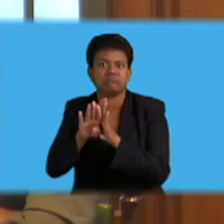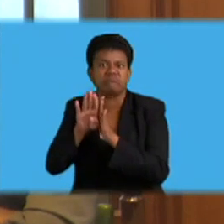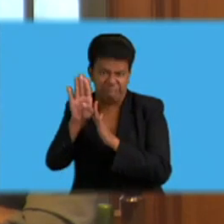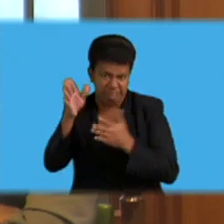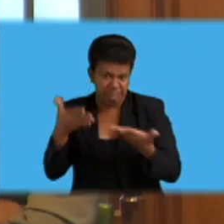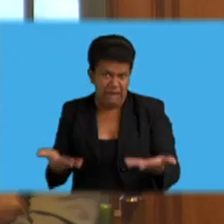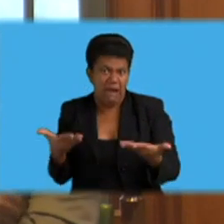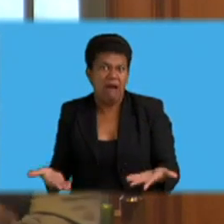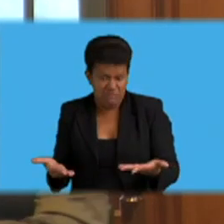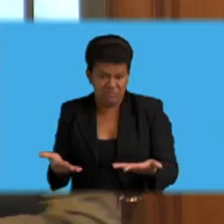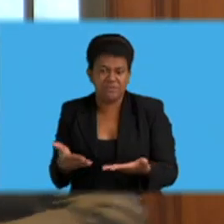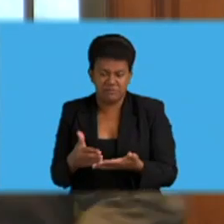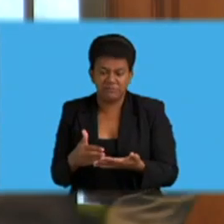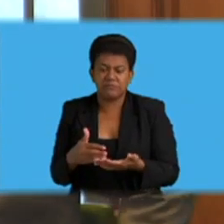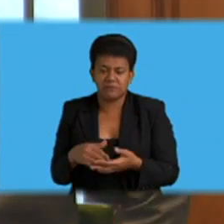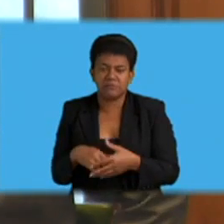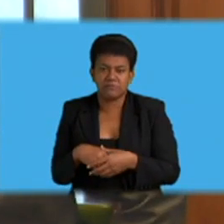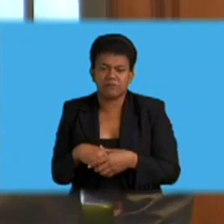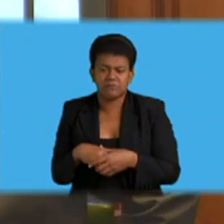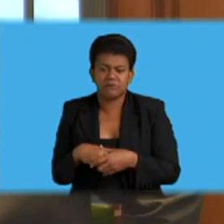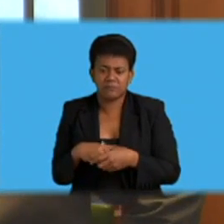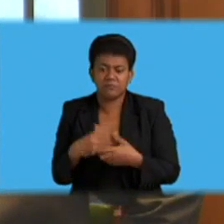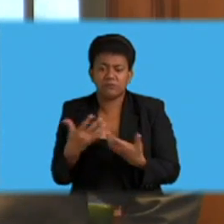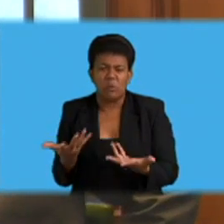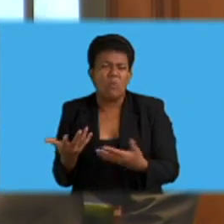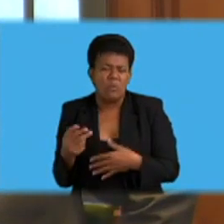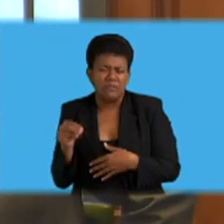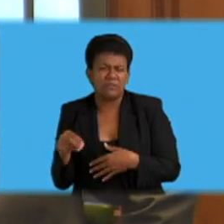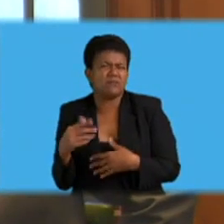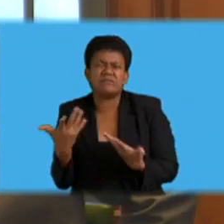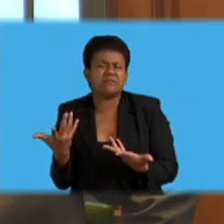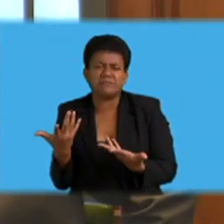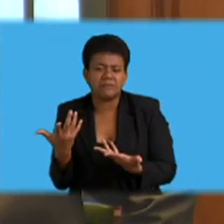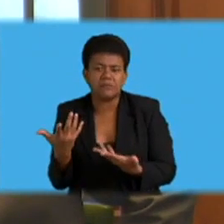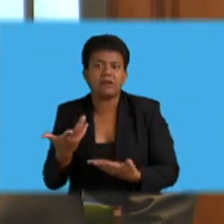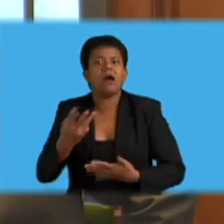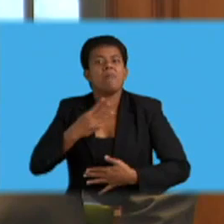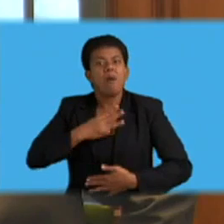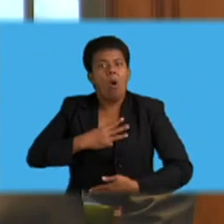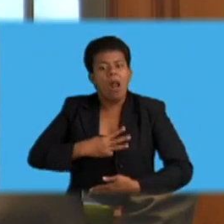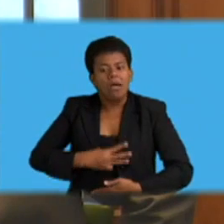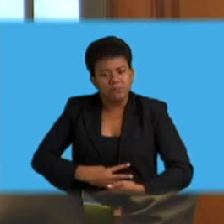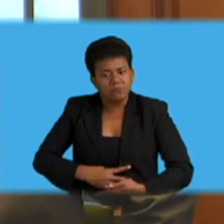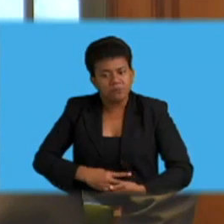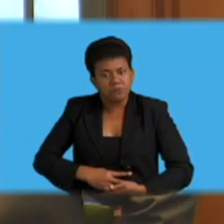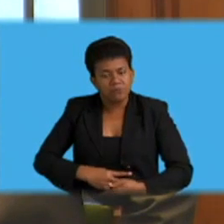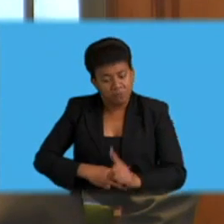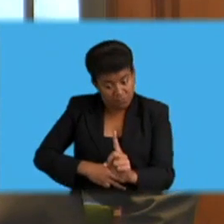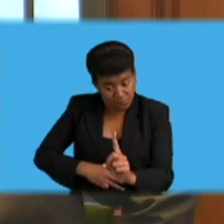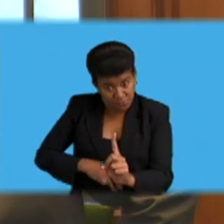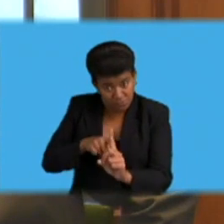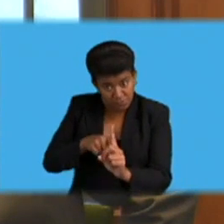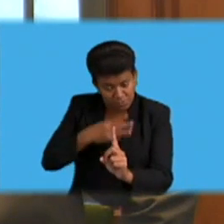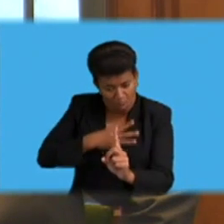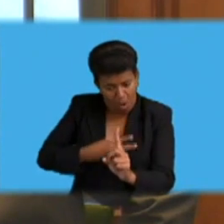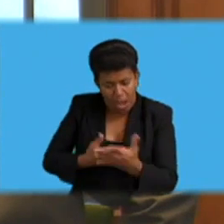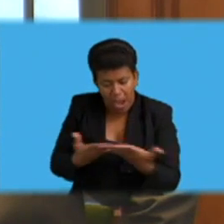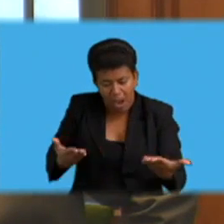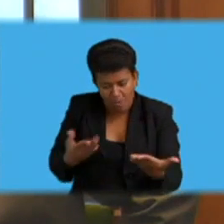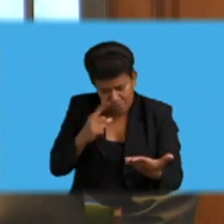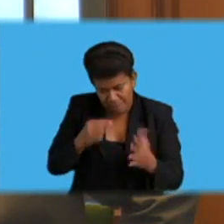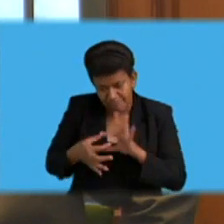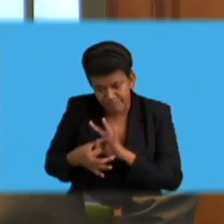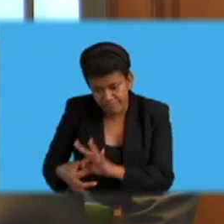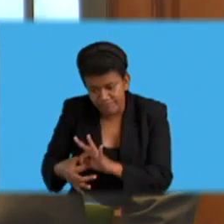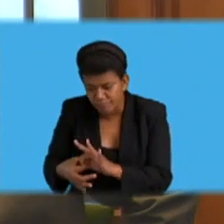to be also a moral-based approach on how we engage with the Vanua and the church, which it